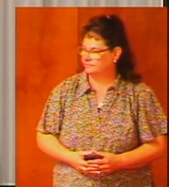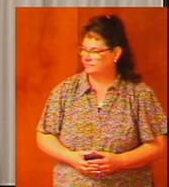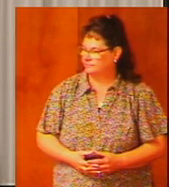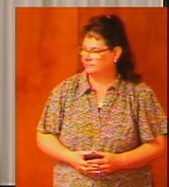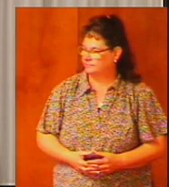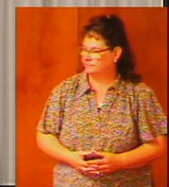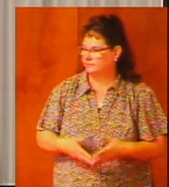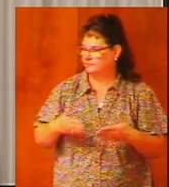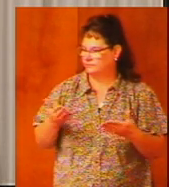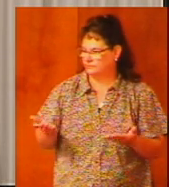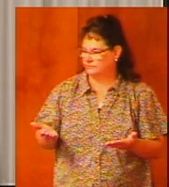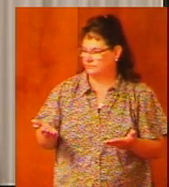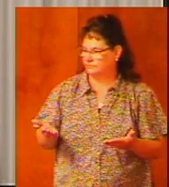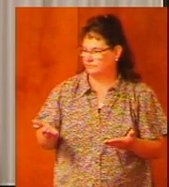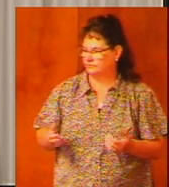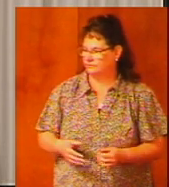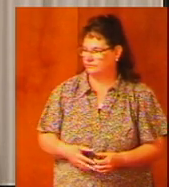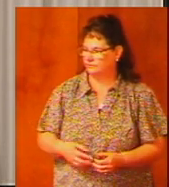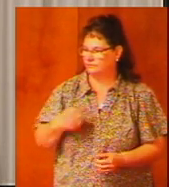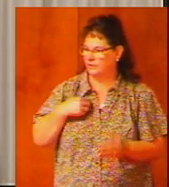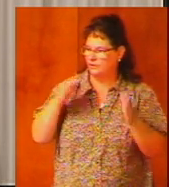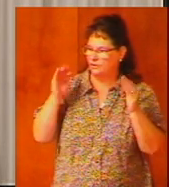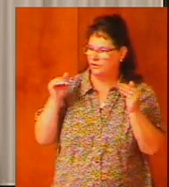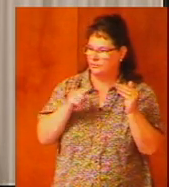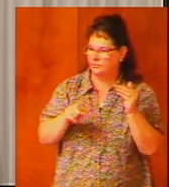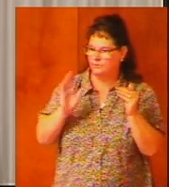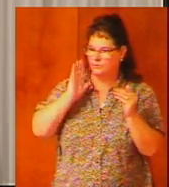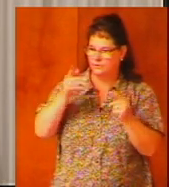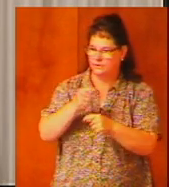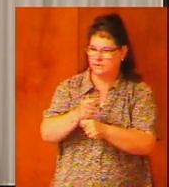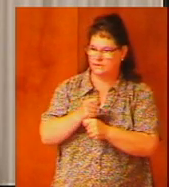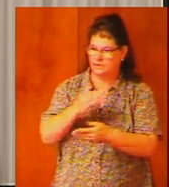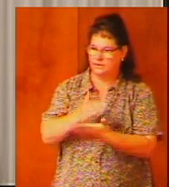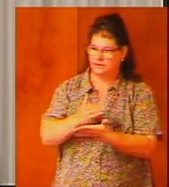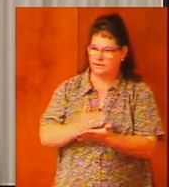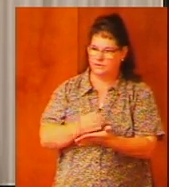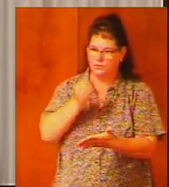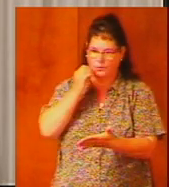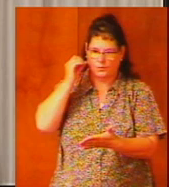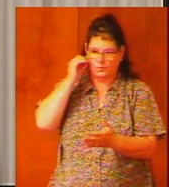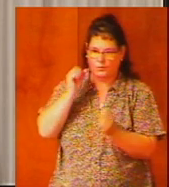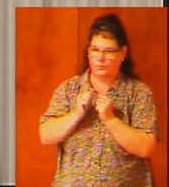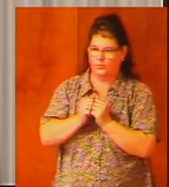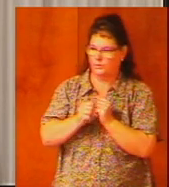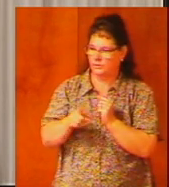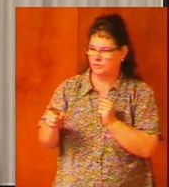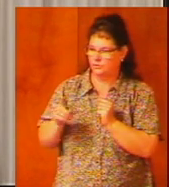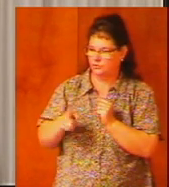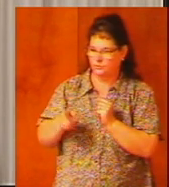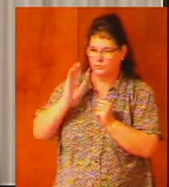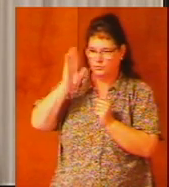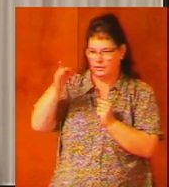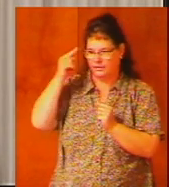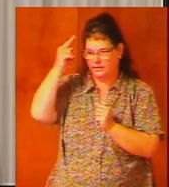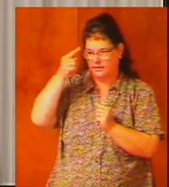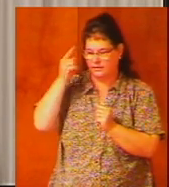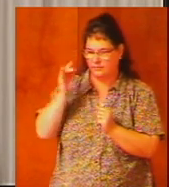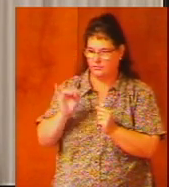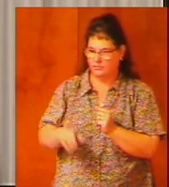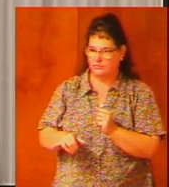well I hope you'll take this lesson home with you and that you'll think about it